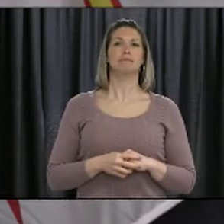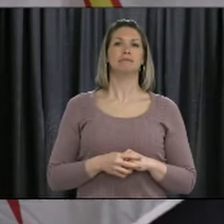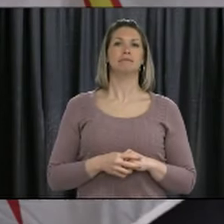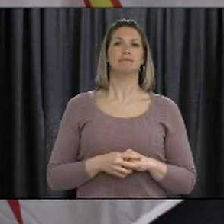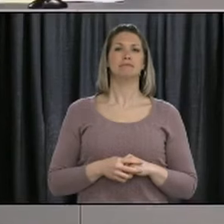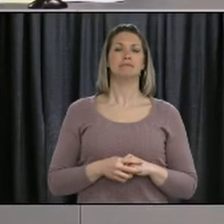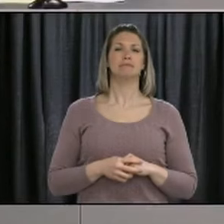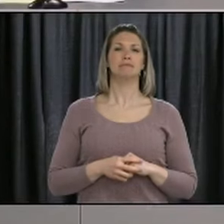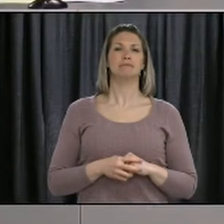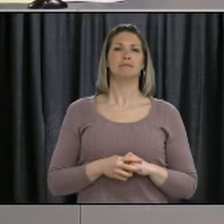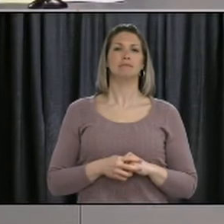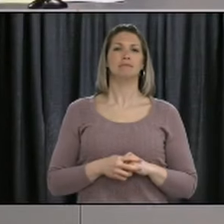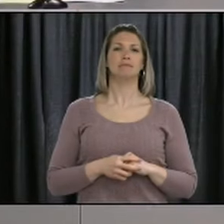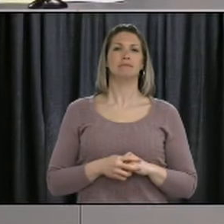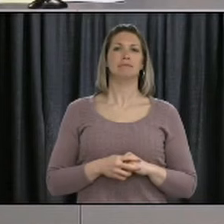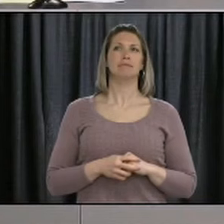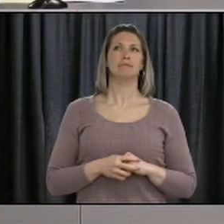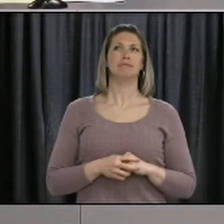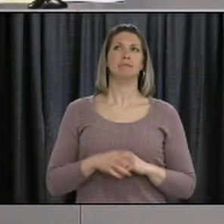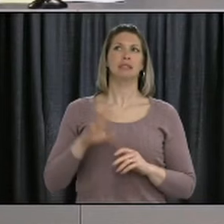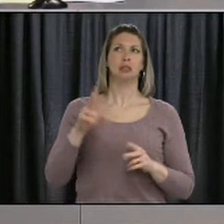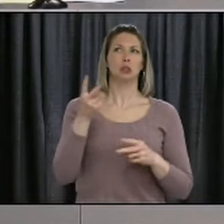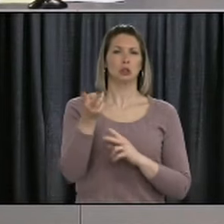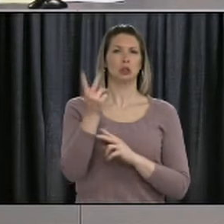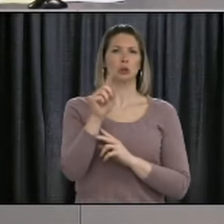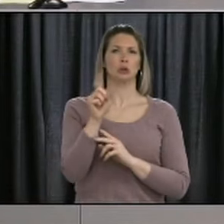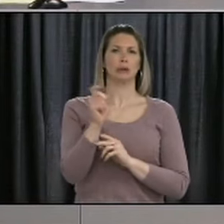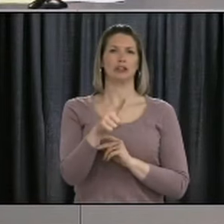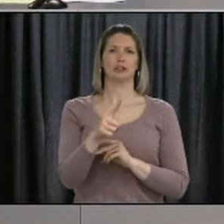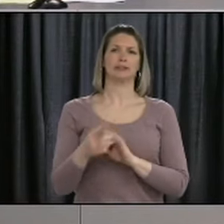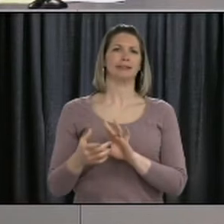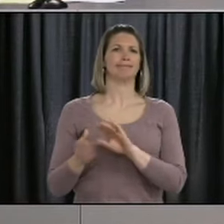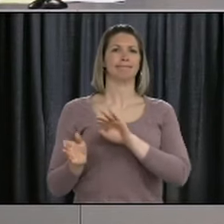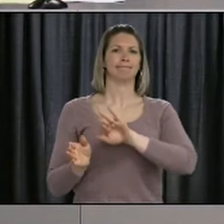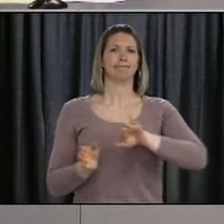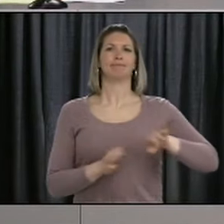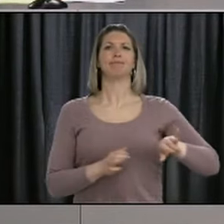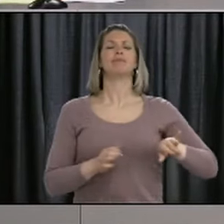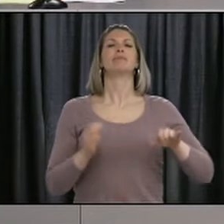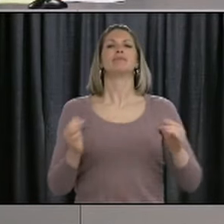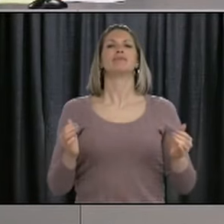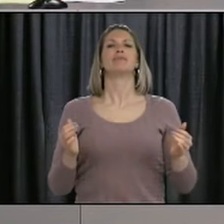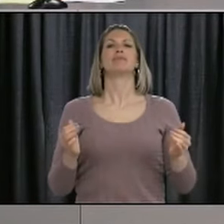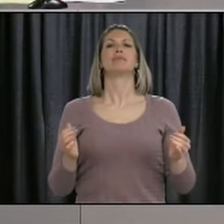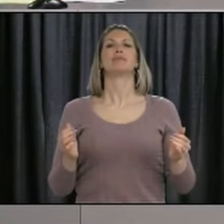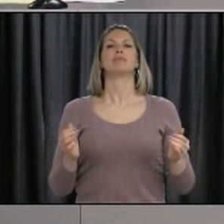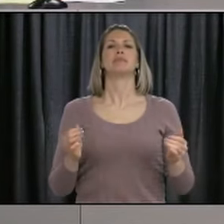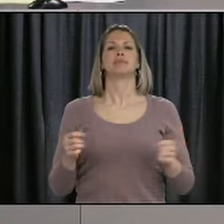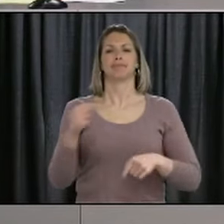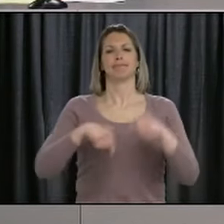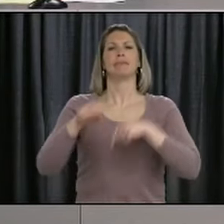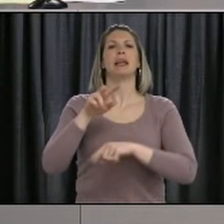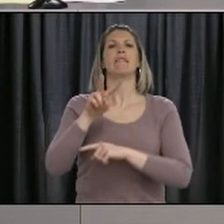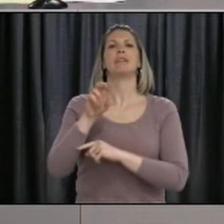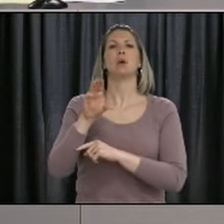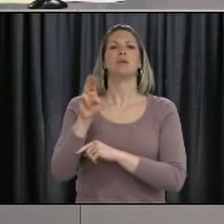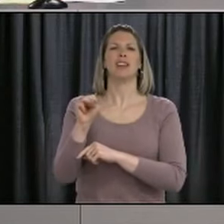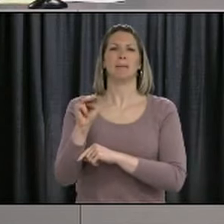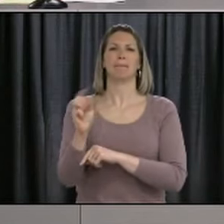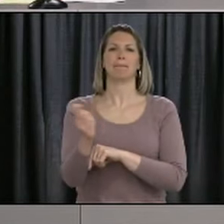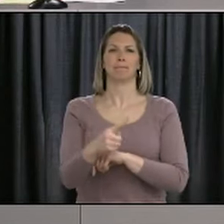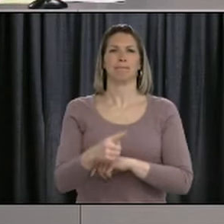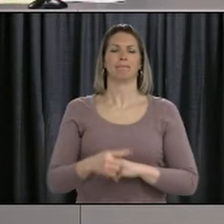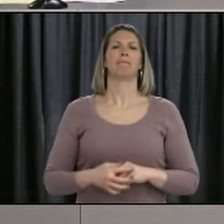And in terms of camping, we're going to go back to Ben Murphy now, VOCM, please go ahead.